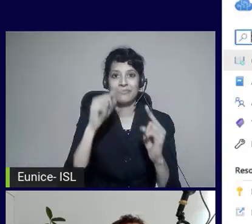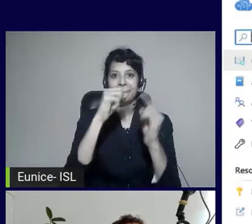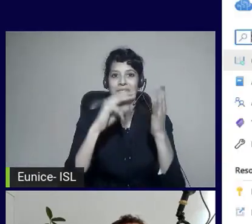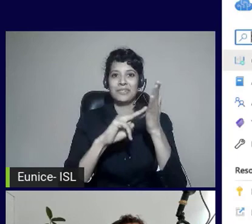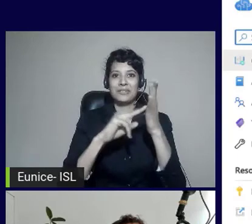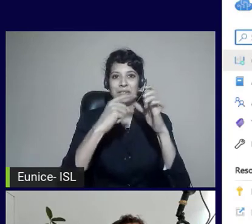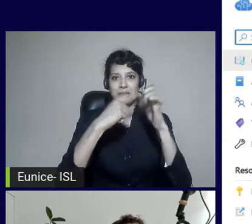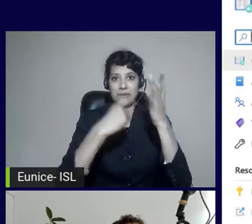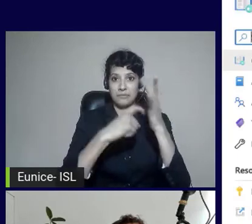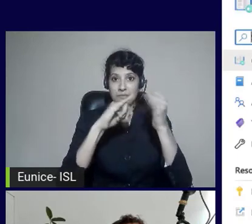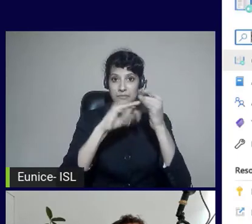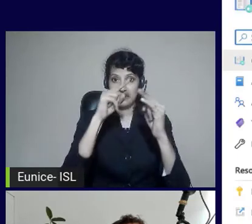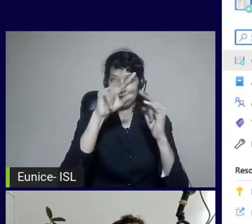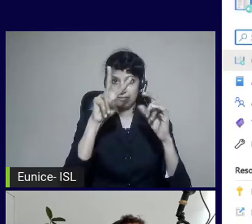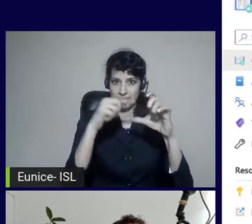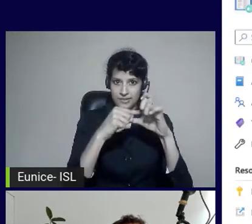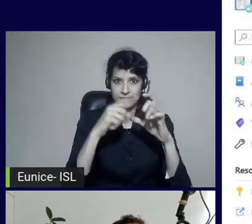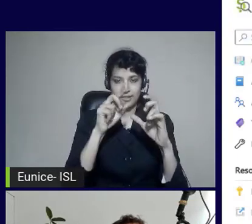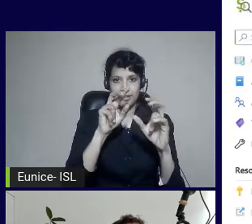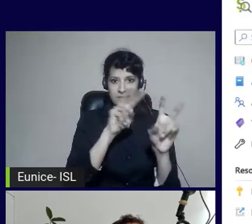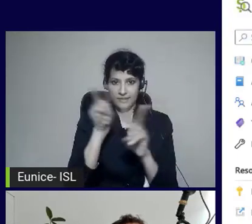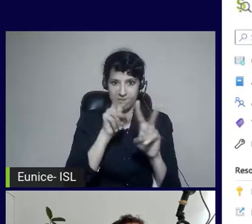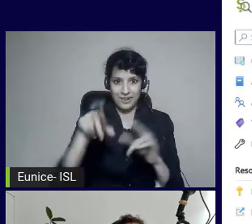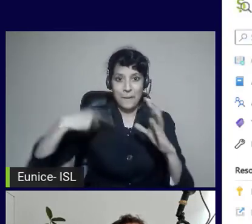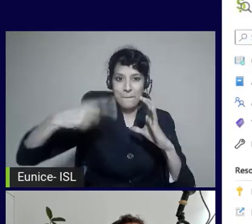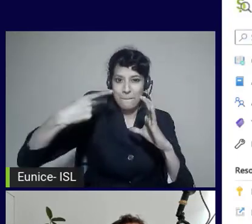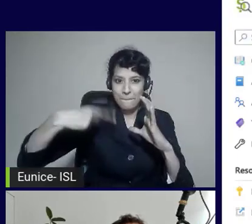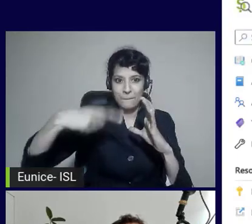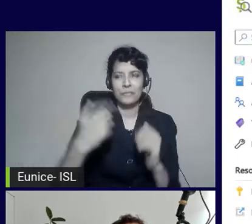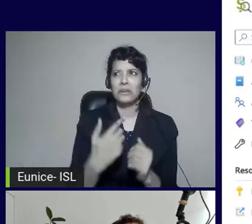equivalent for that. So if I go to cost analysis.